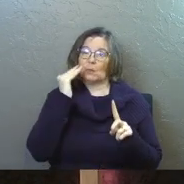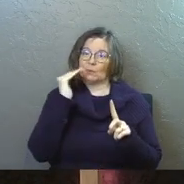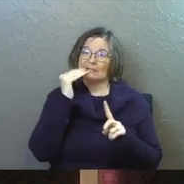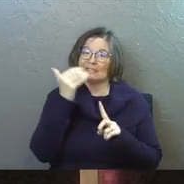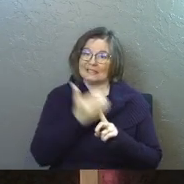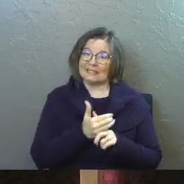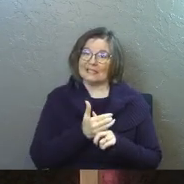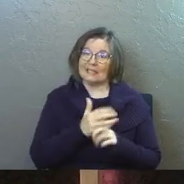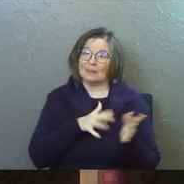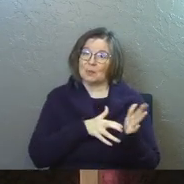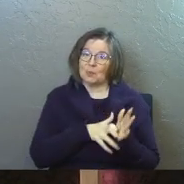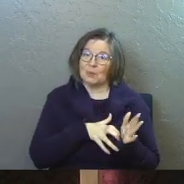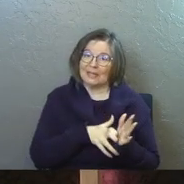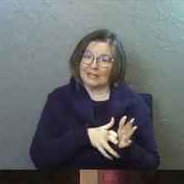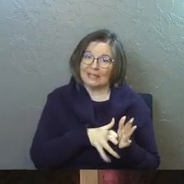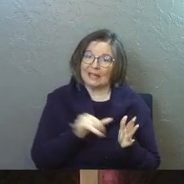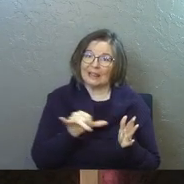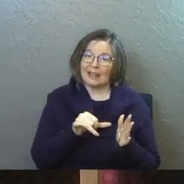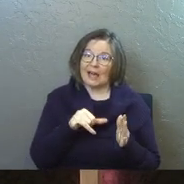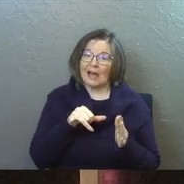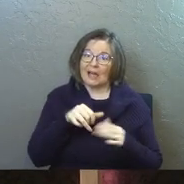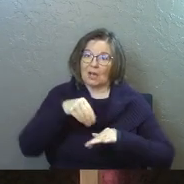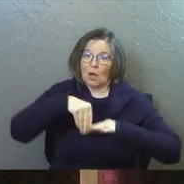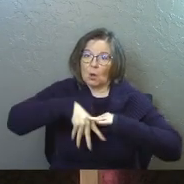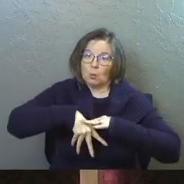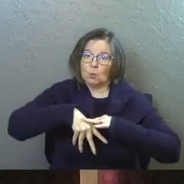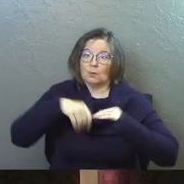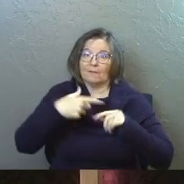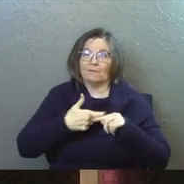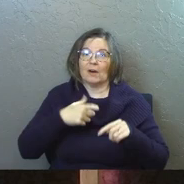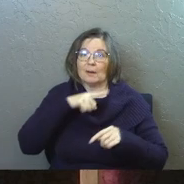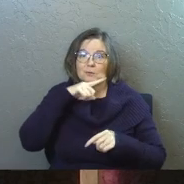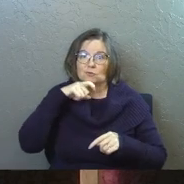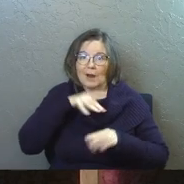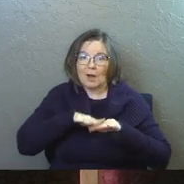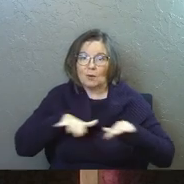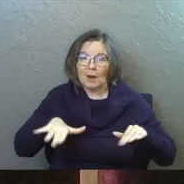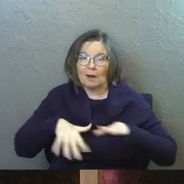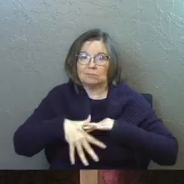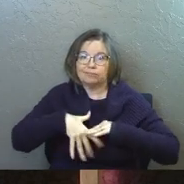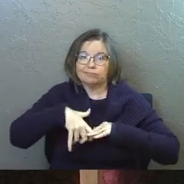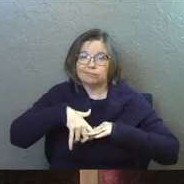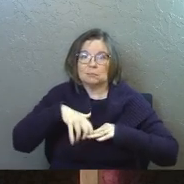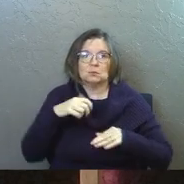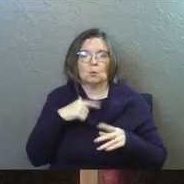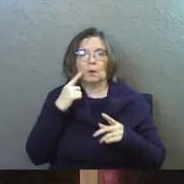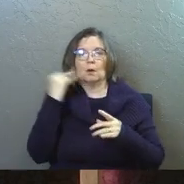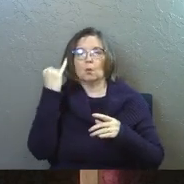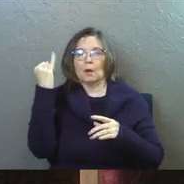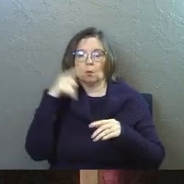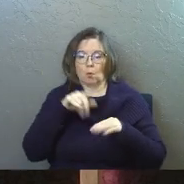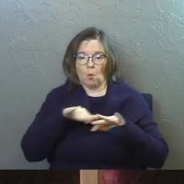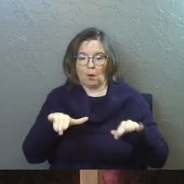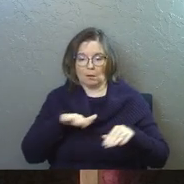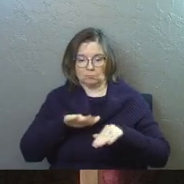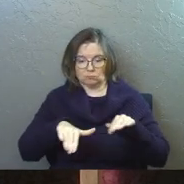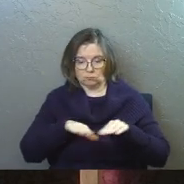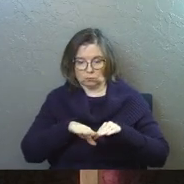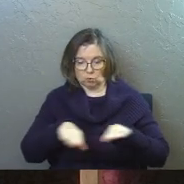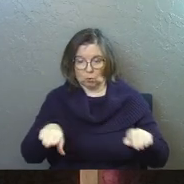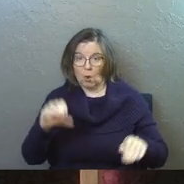root out of dry ground. I want you to imagine just real quickly in your mind's eye walking up to a piece of ground,